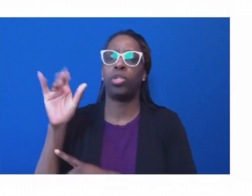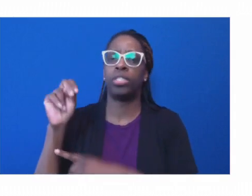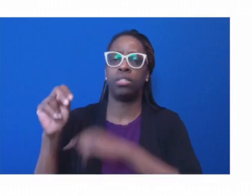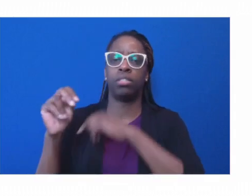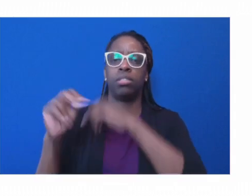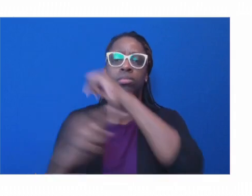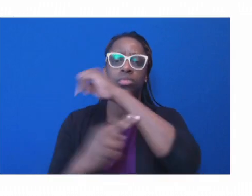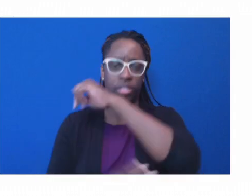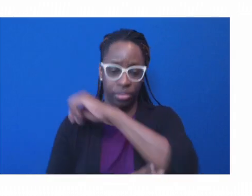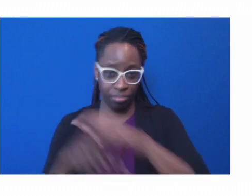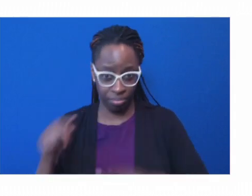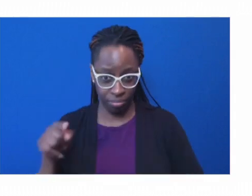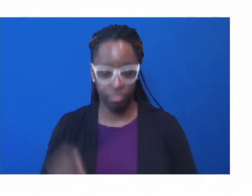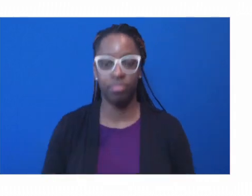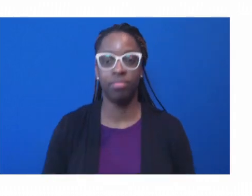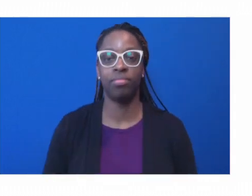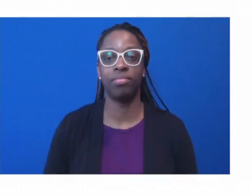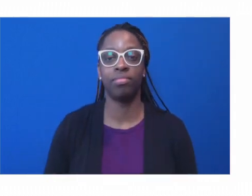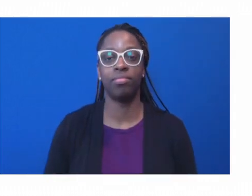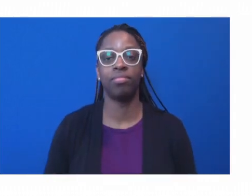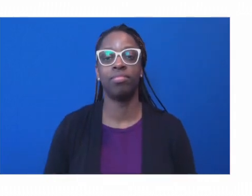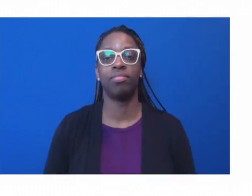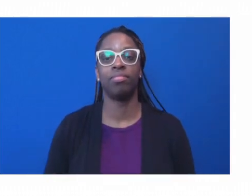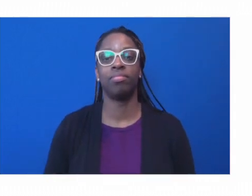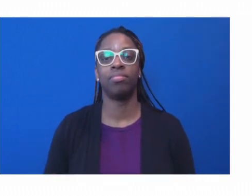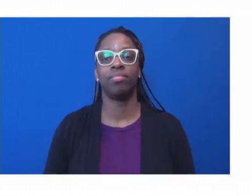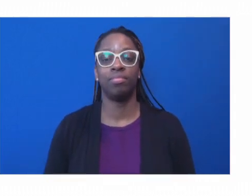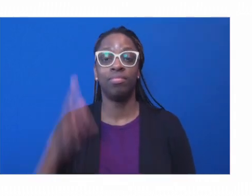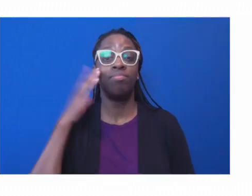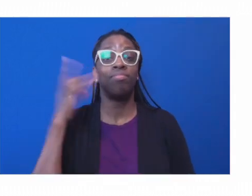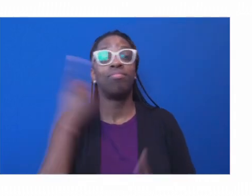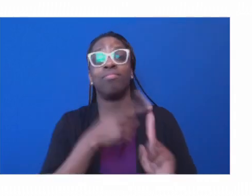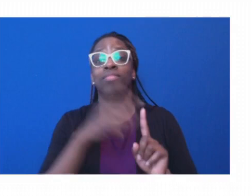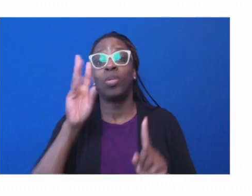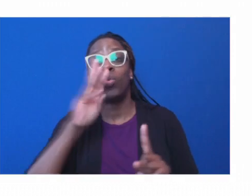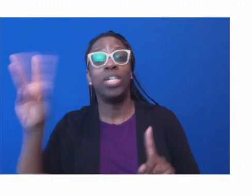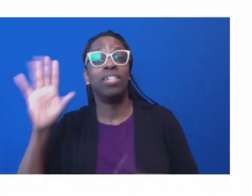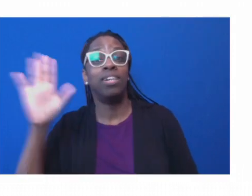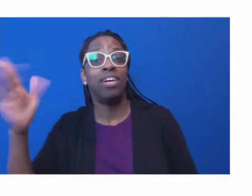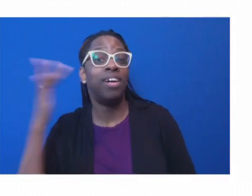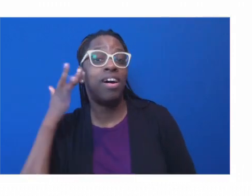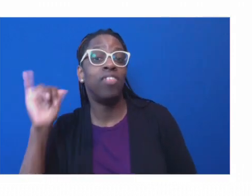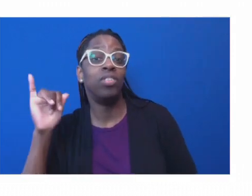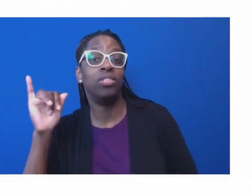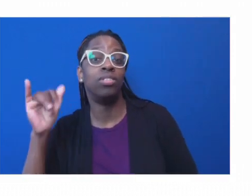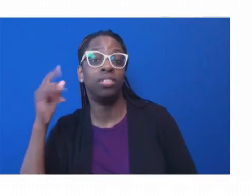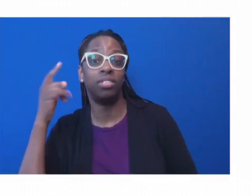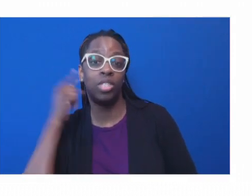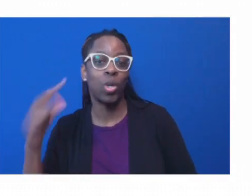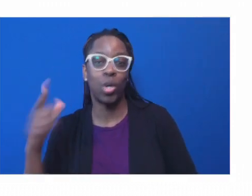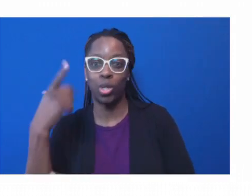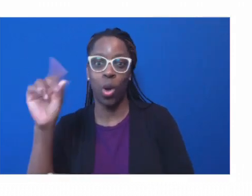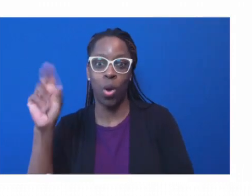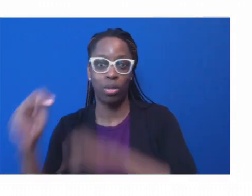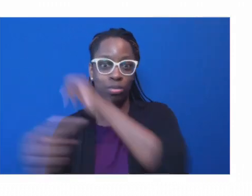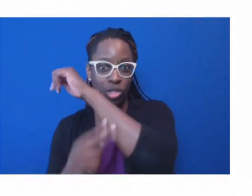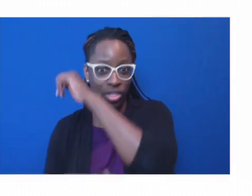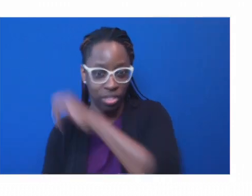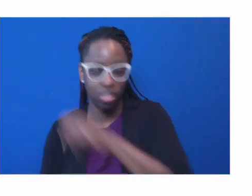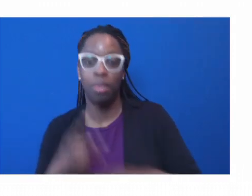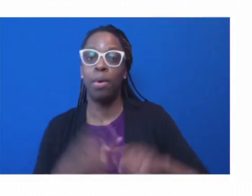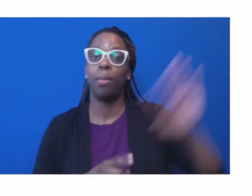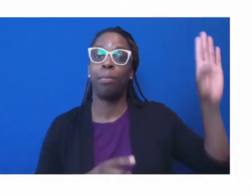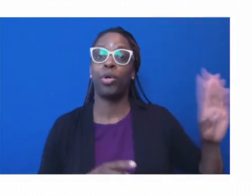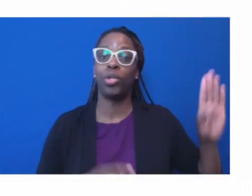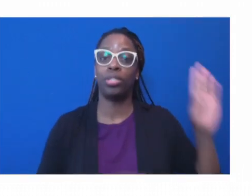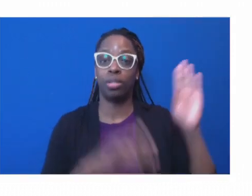But the Brooklyn Bridge spans the East River, and it connects Brooklyn and Manhattan, and the two main structures or